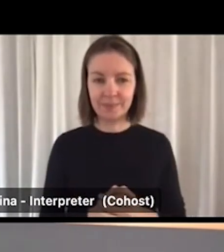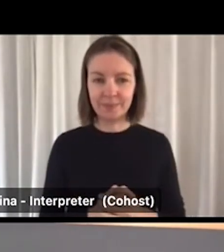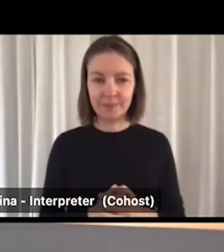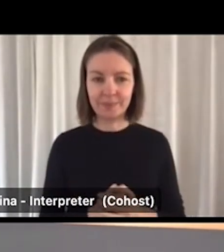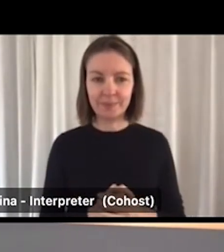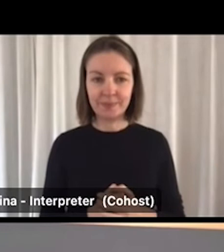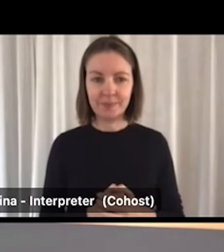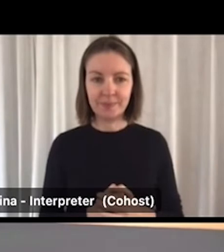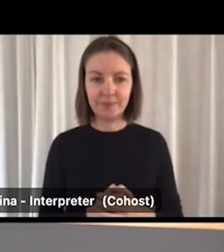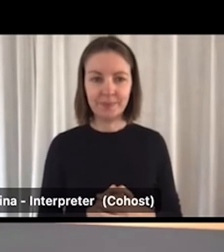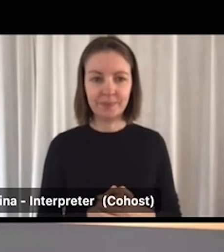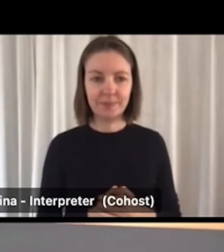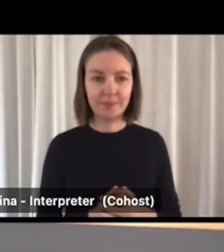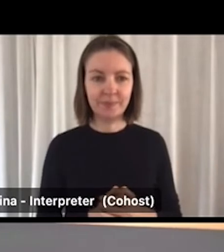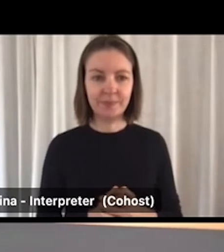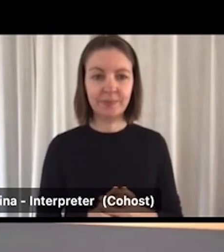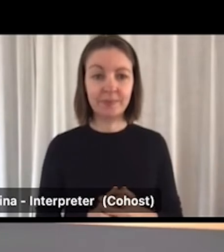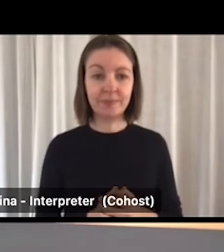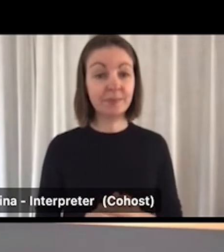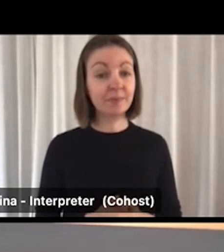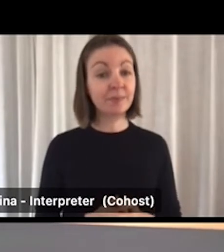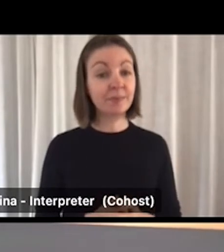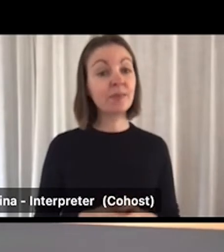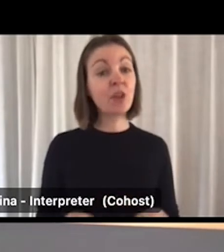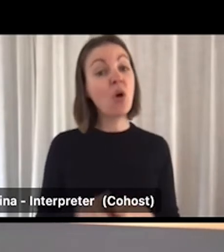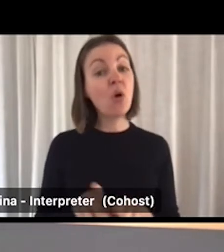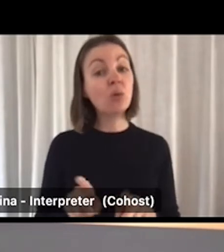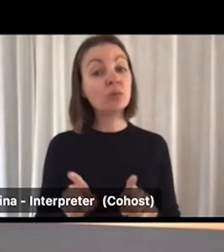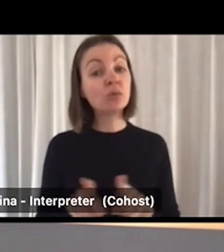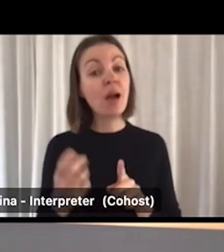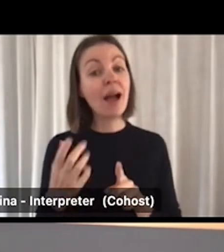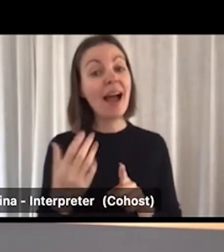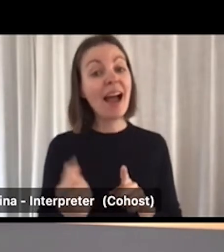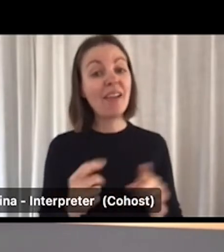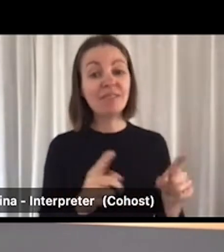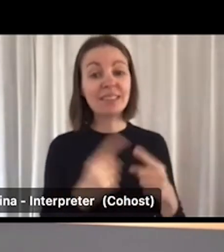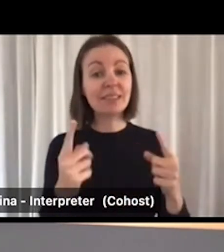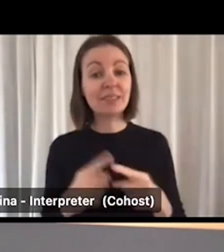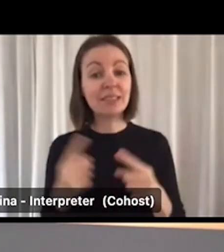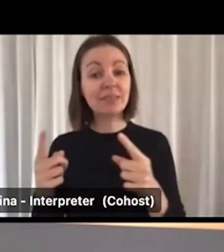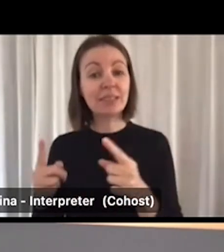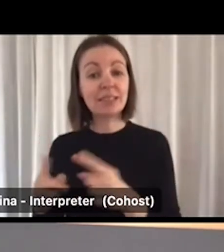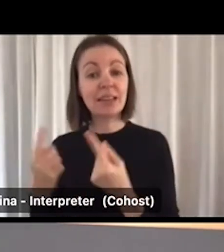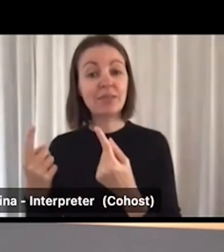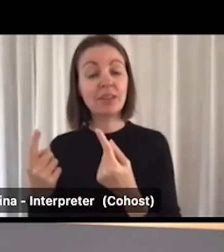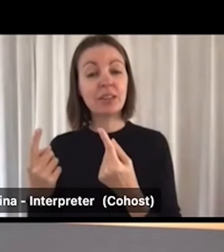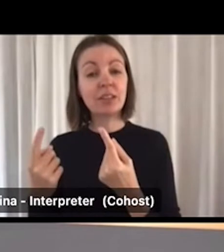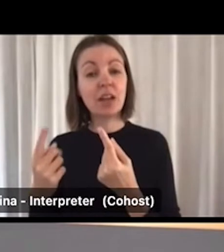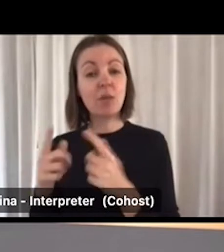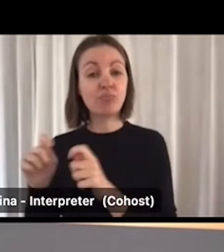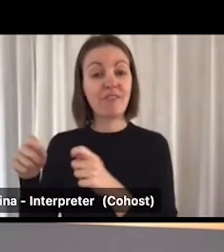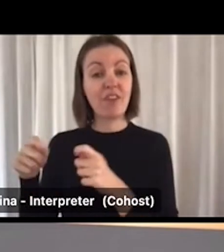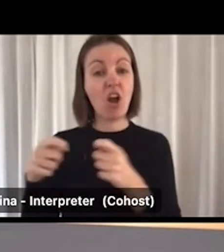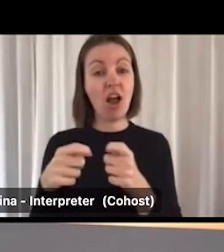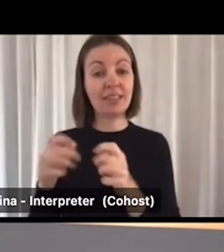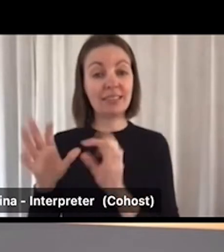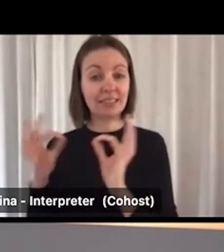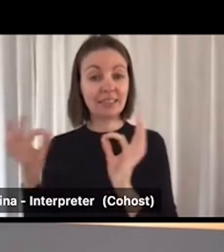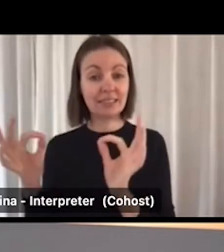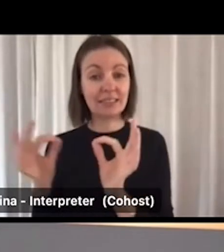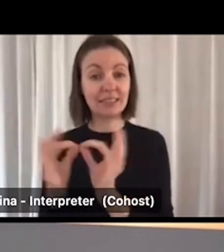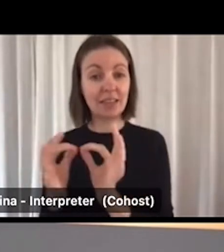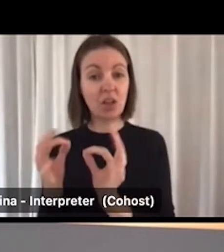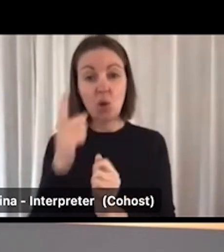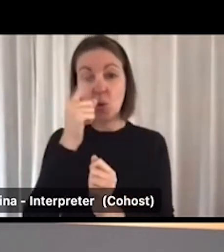There are also a range of workforce, a range of experienced Workforce Australia providers, able to